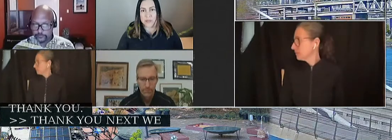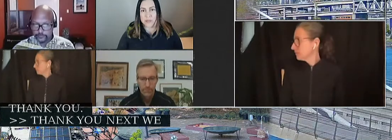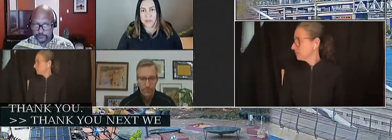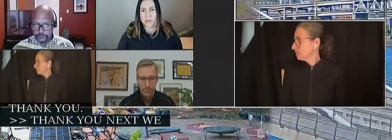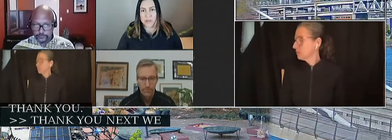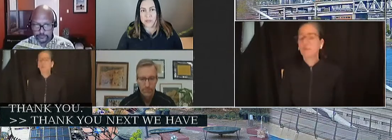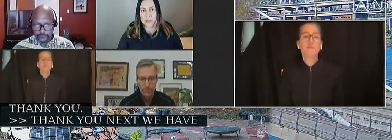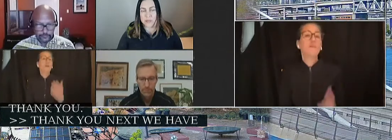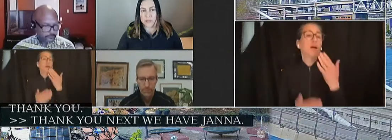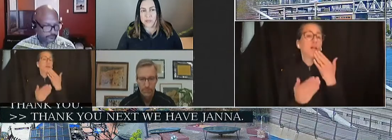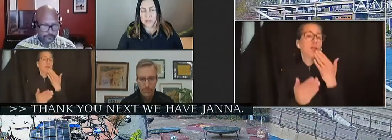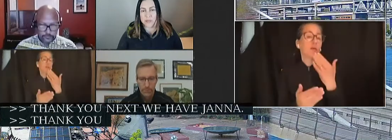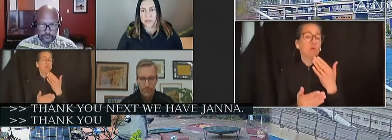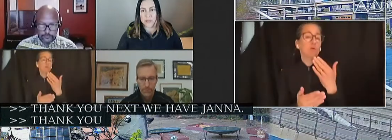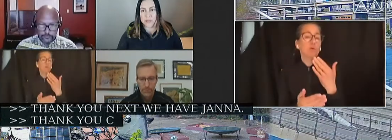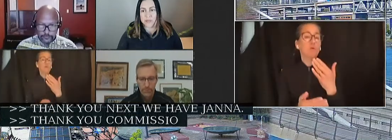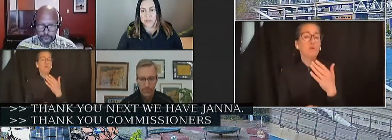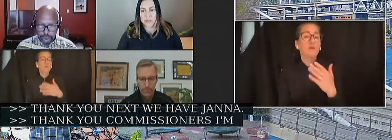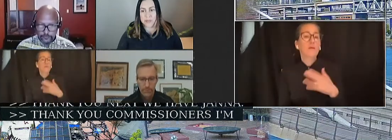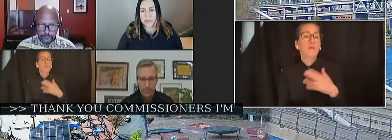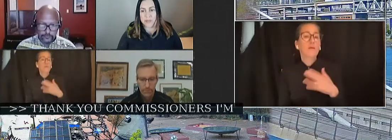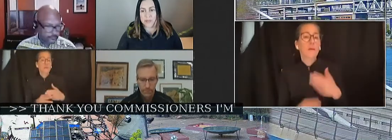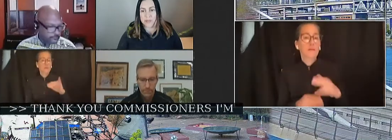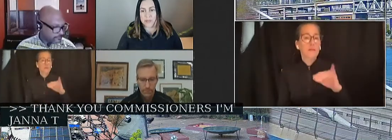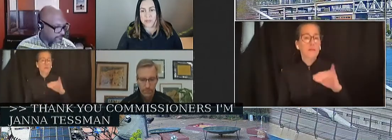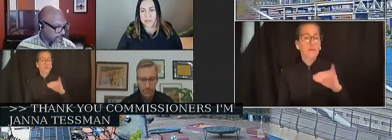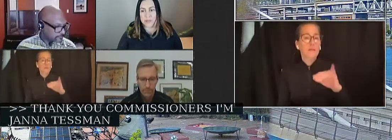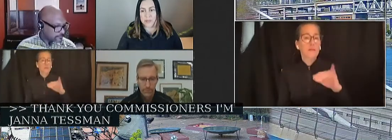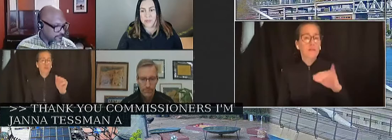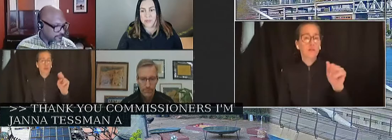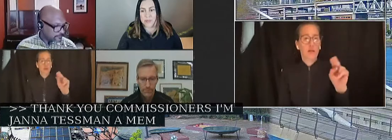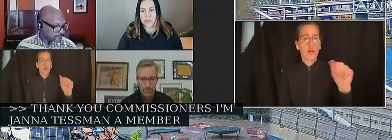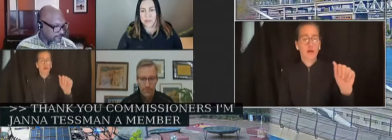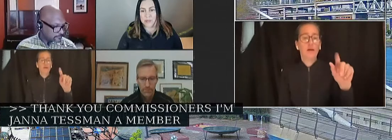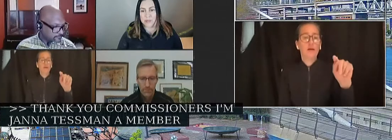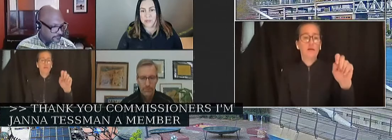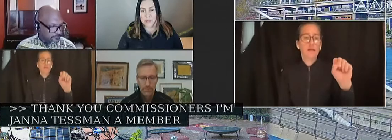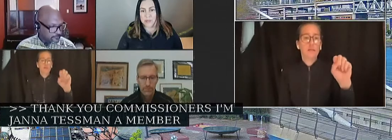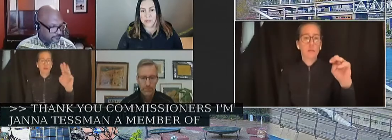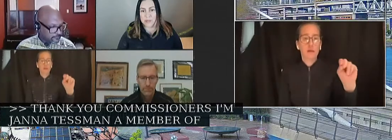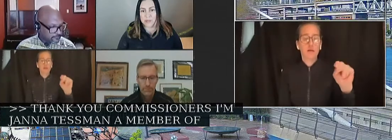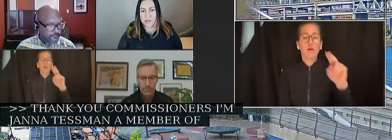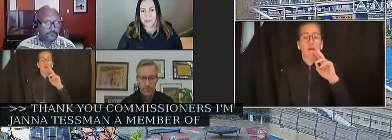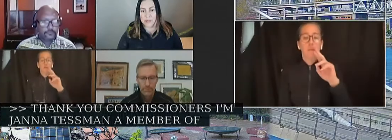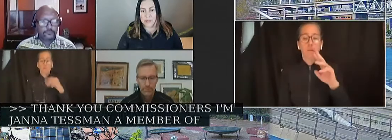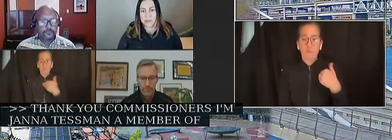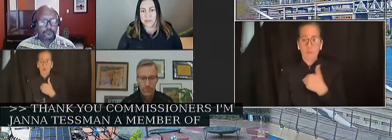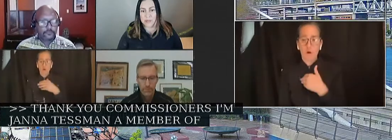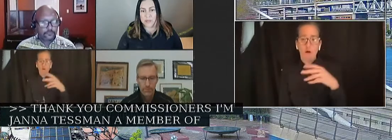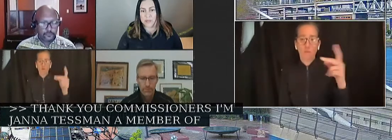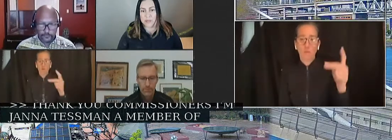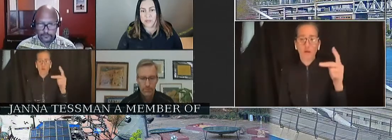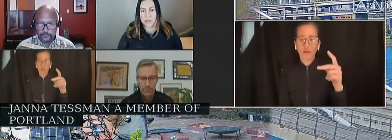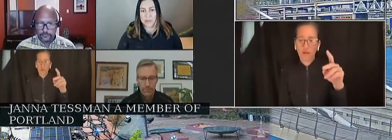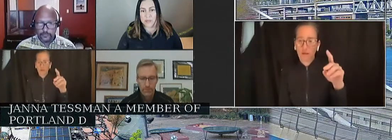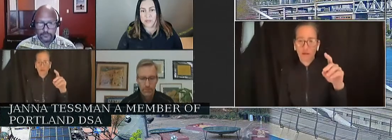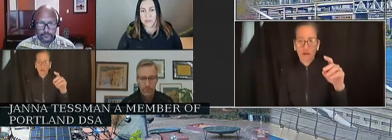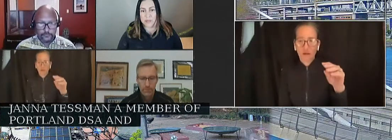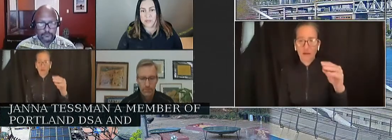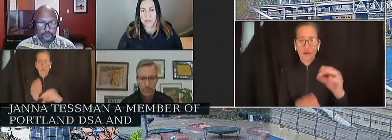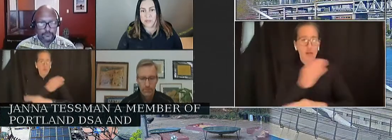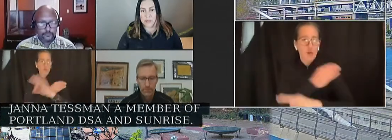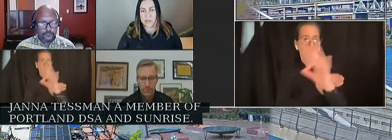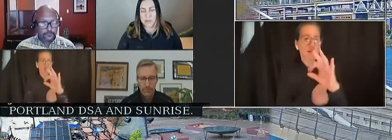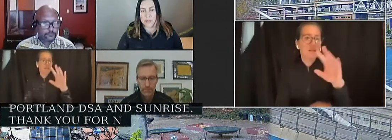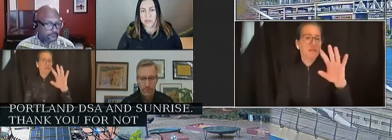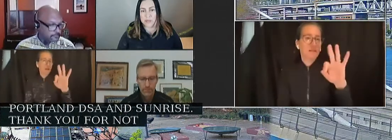Thank you, commissioners. I'm Jana Tessman, a member of Portland DSA and Sunrise at 97220. Thank you for not putting the requested surplus